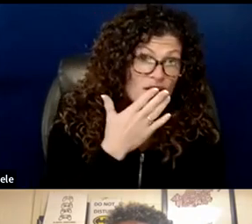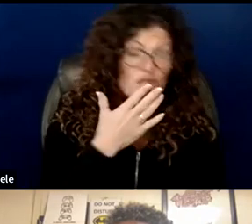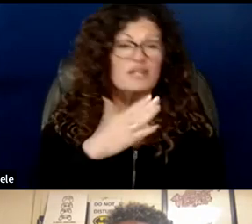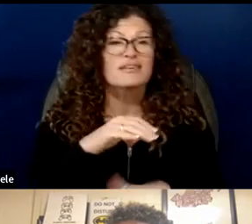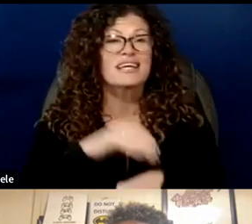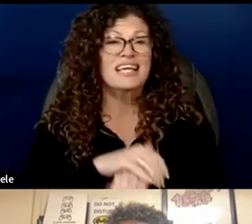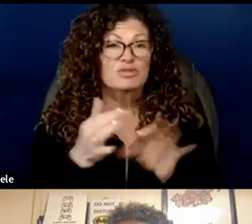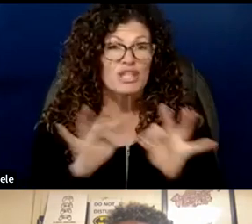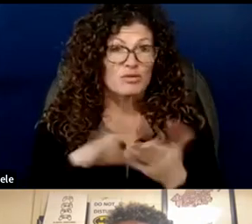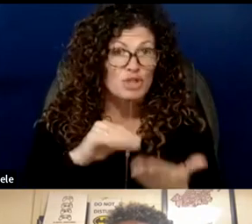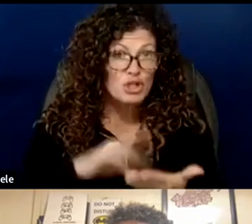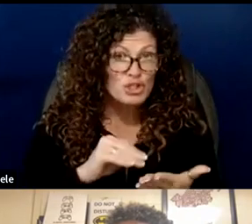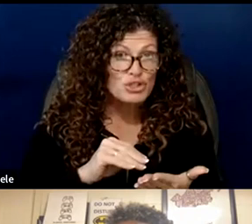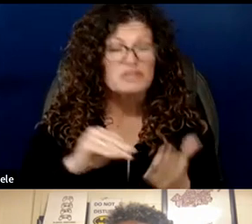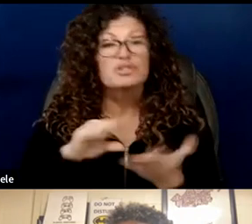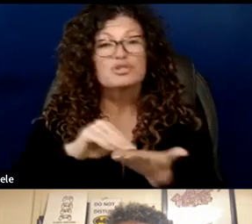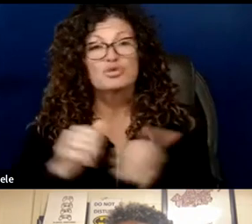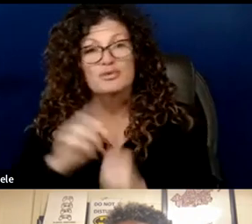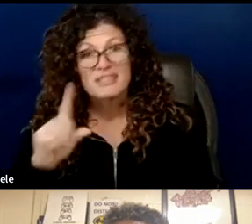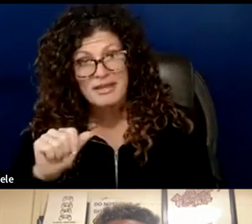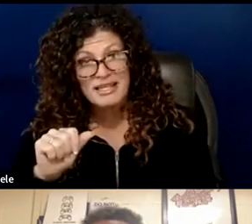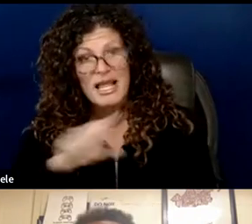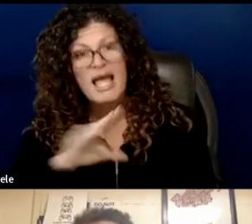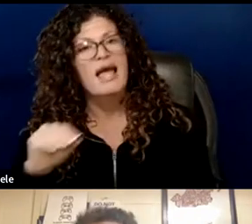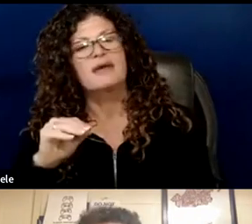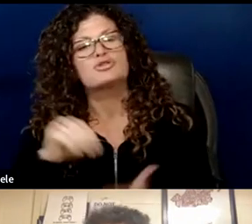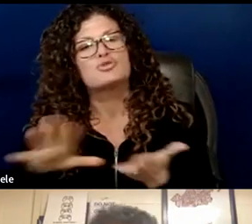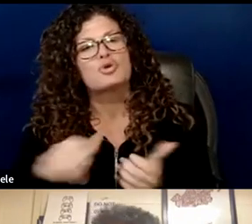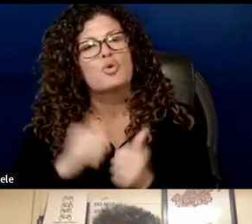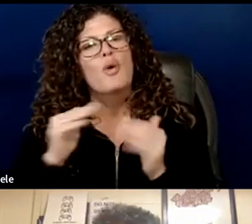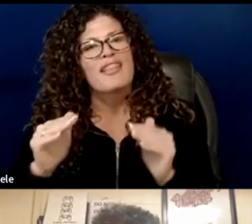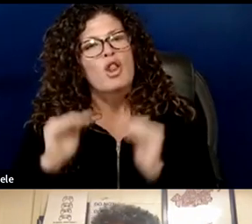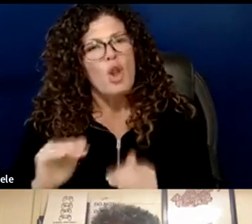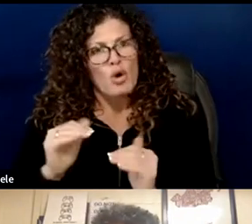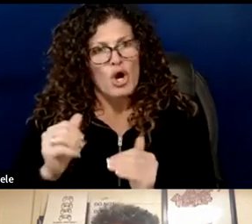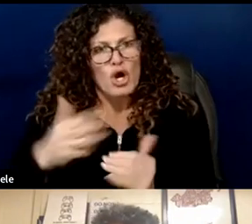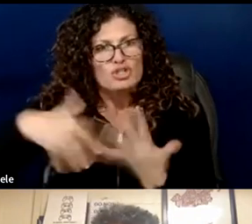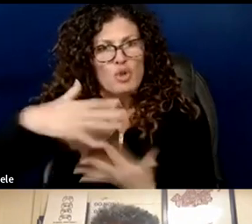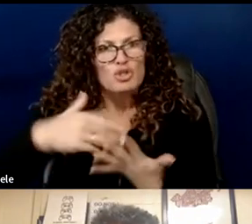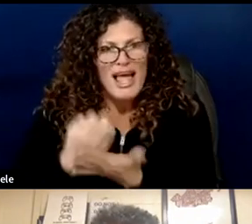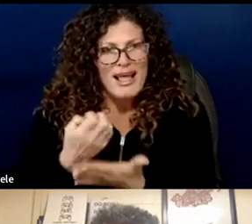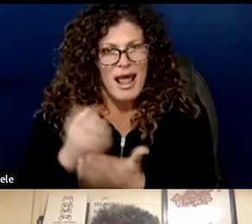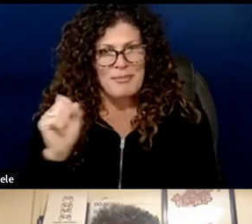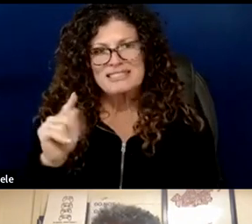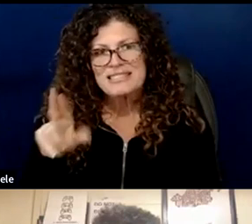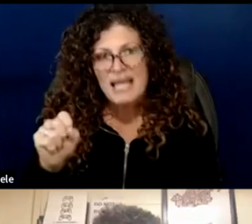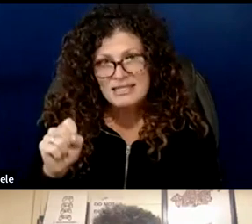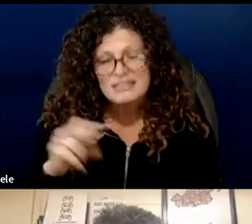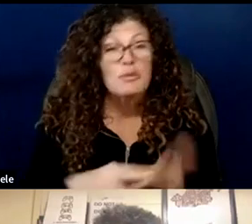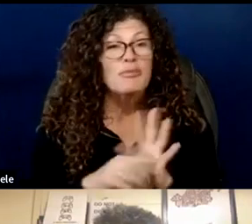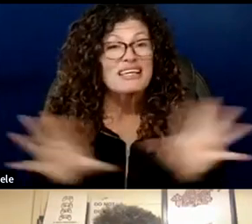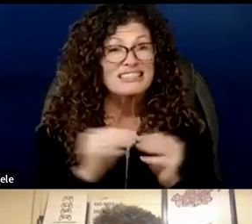and students with with low social economic status the number one goal